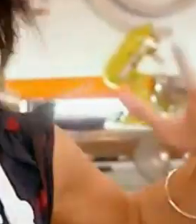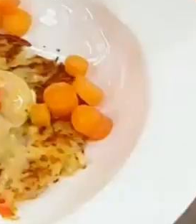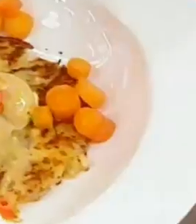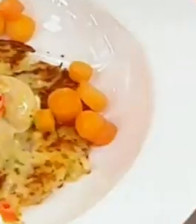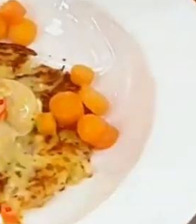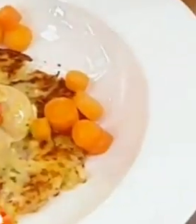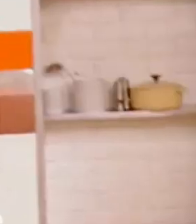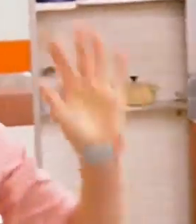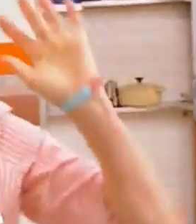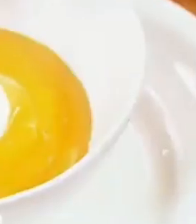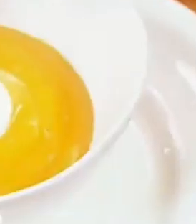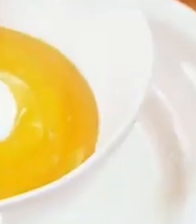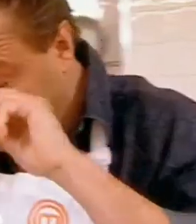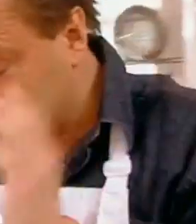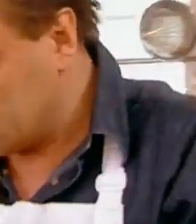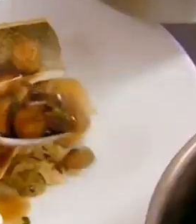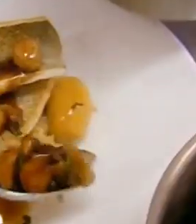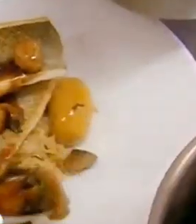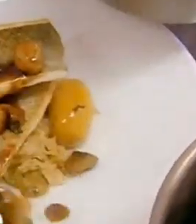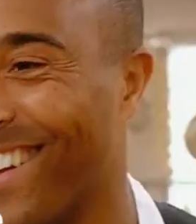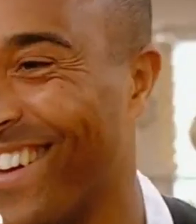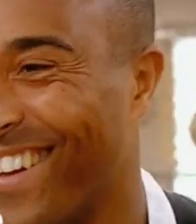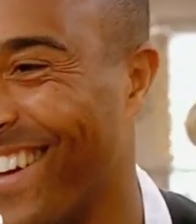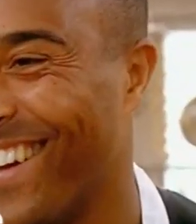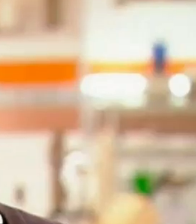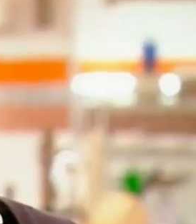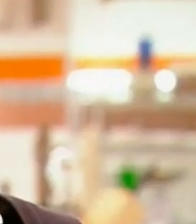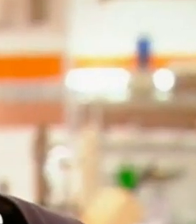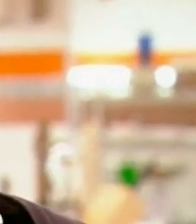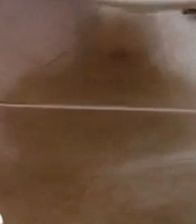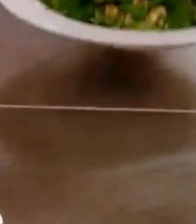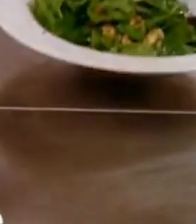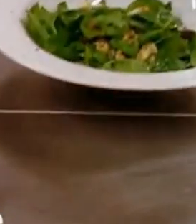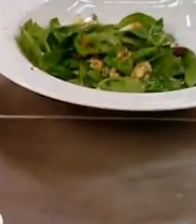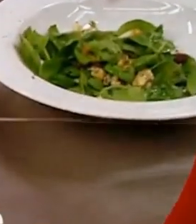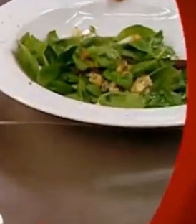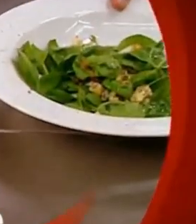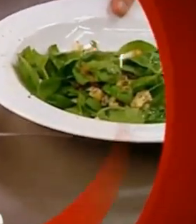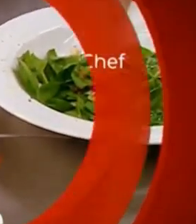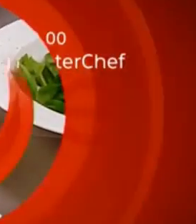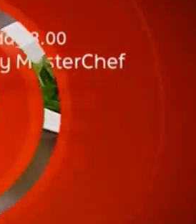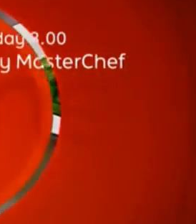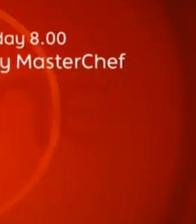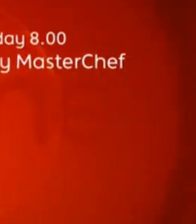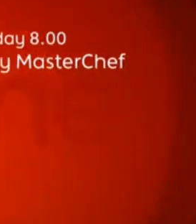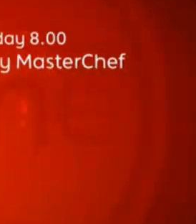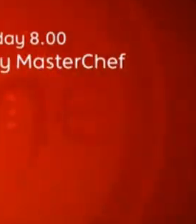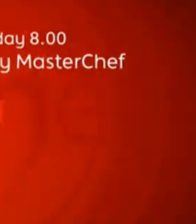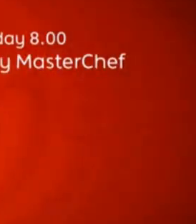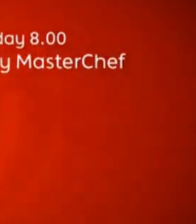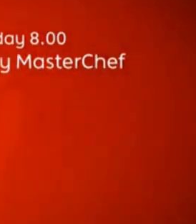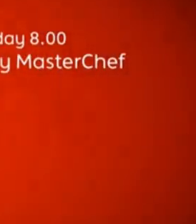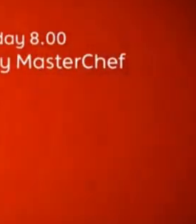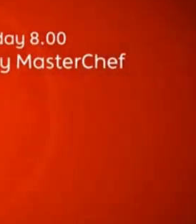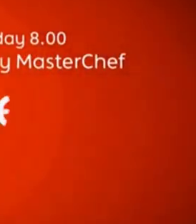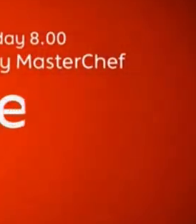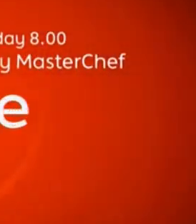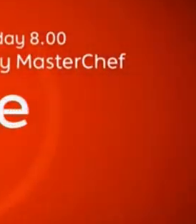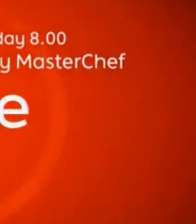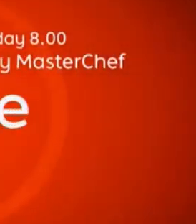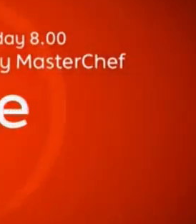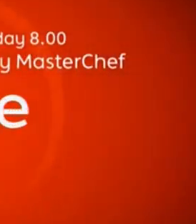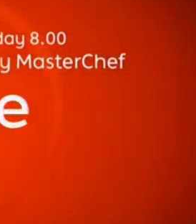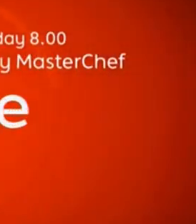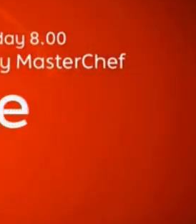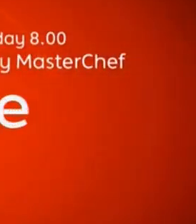A fresh sprinkling of stars, step up to the plate, as Celebrity Masterchef returns, Wednesday at 8 on BBC